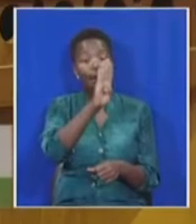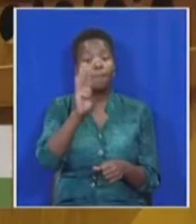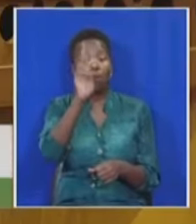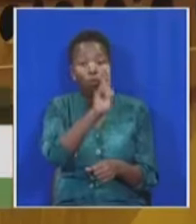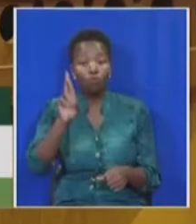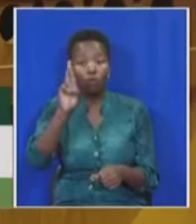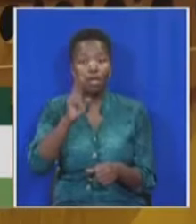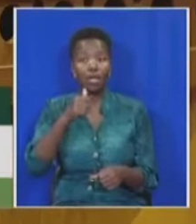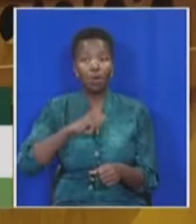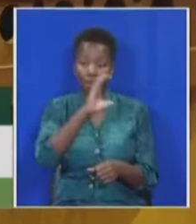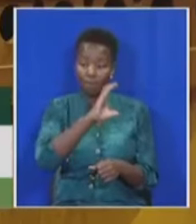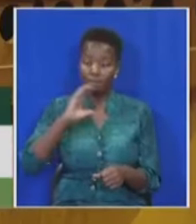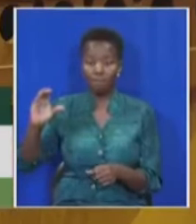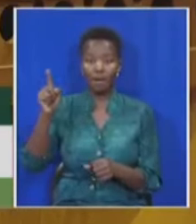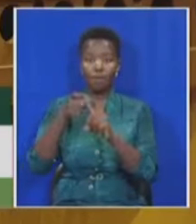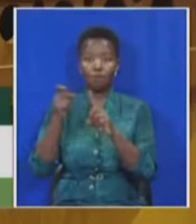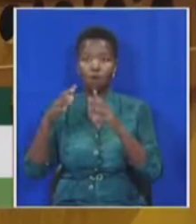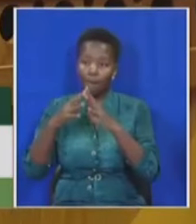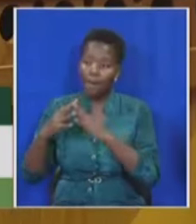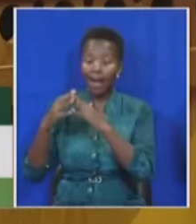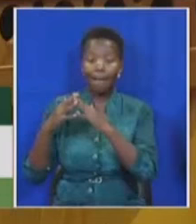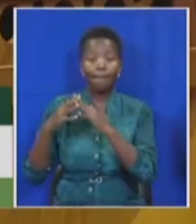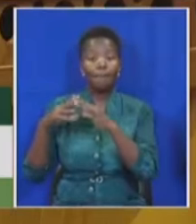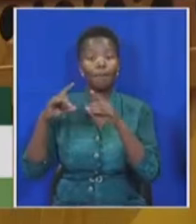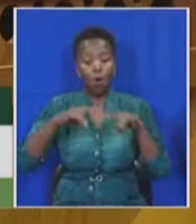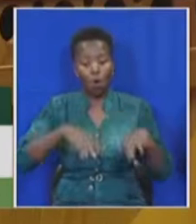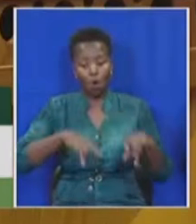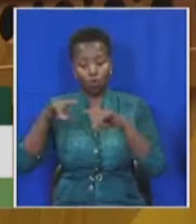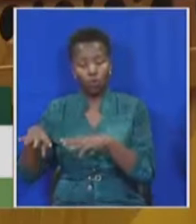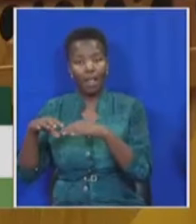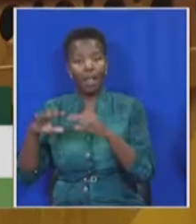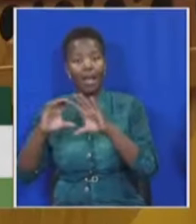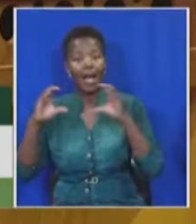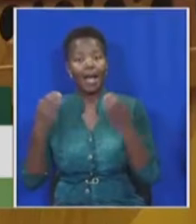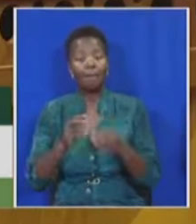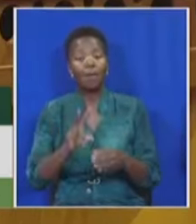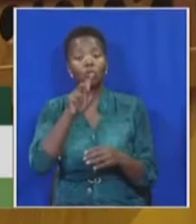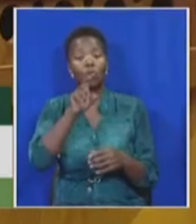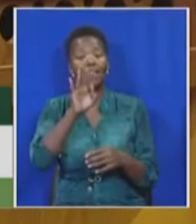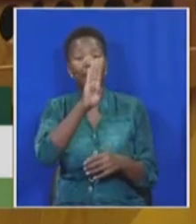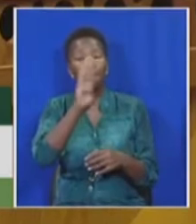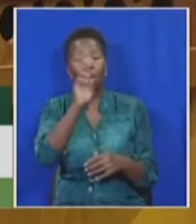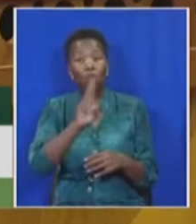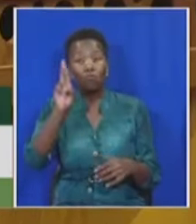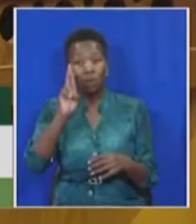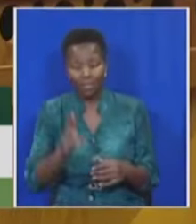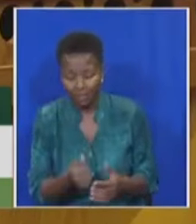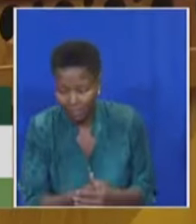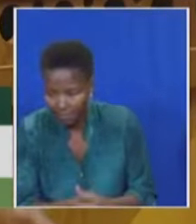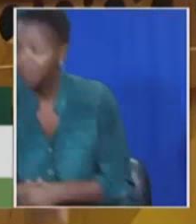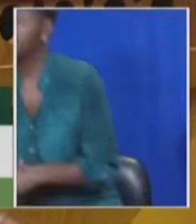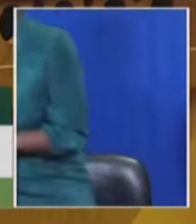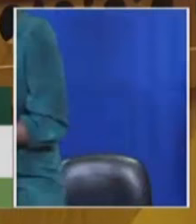are giving money to an American and Australian owned company 2.3 billion rands What happens to